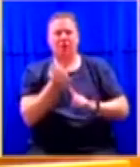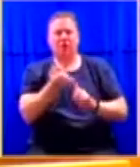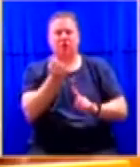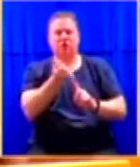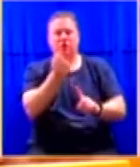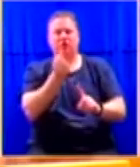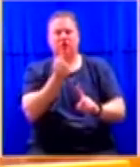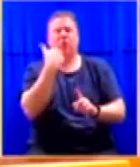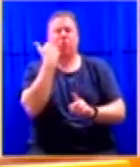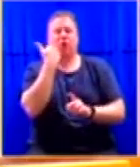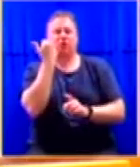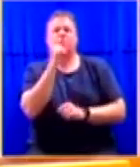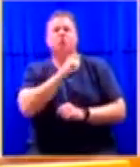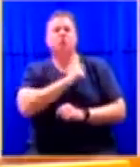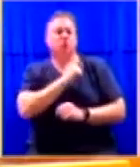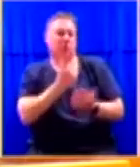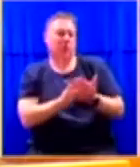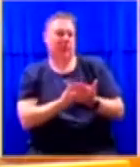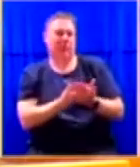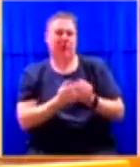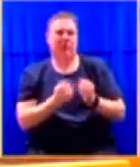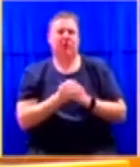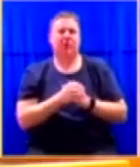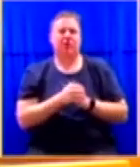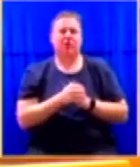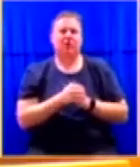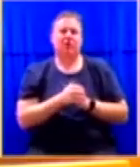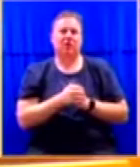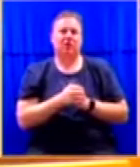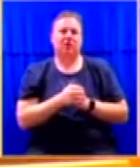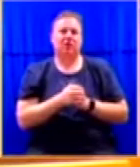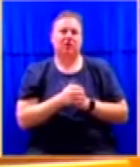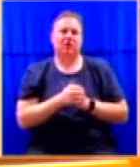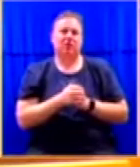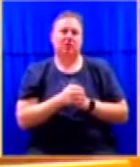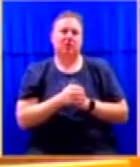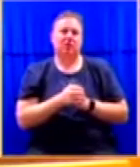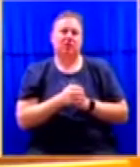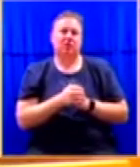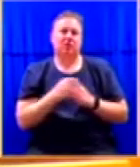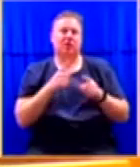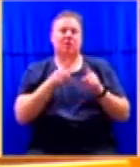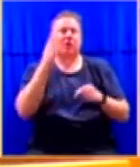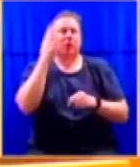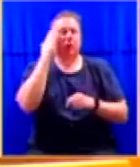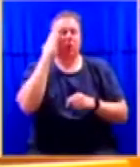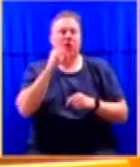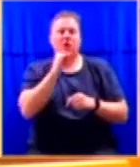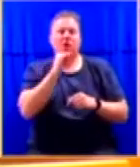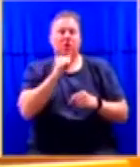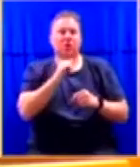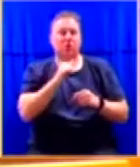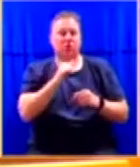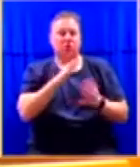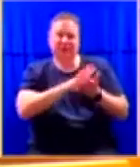objectives that we have, knowing fully well that we are not going to be sucked in or compromise